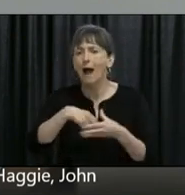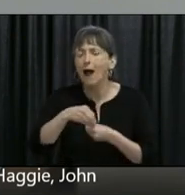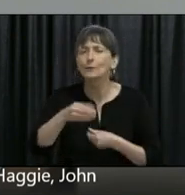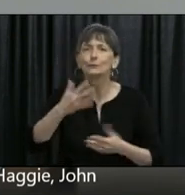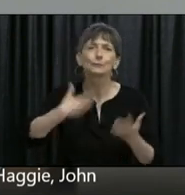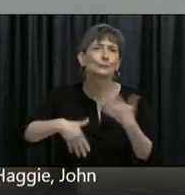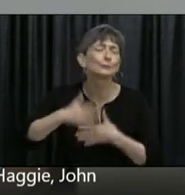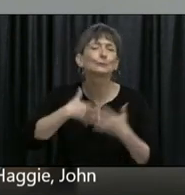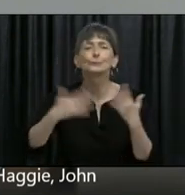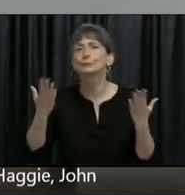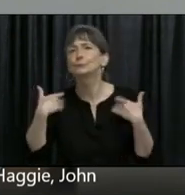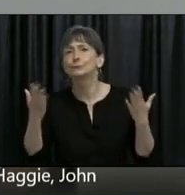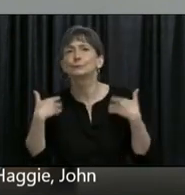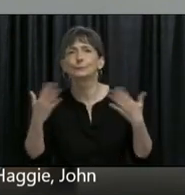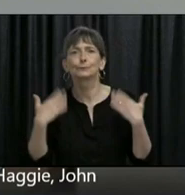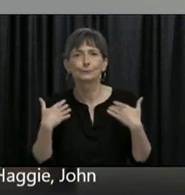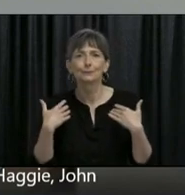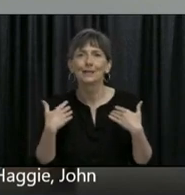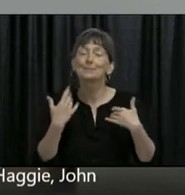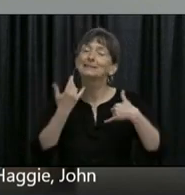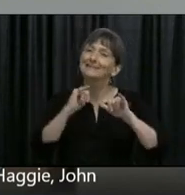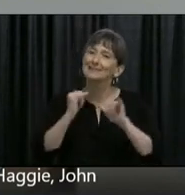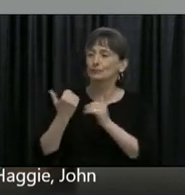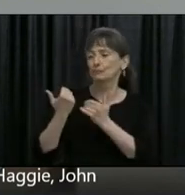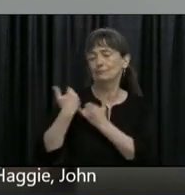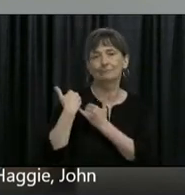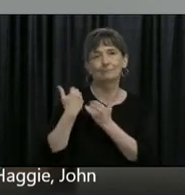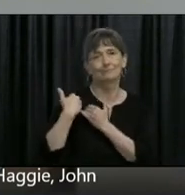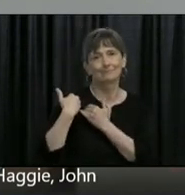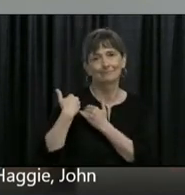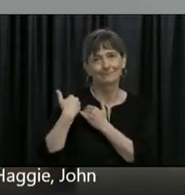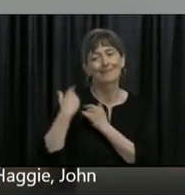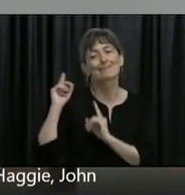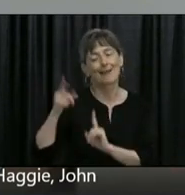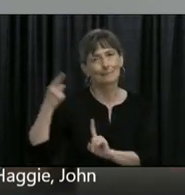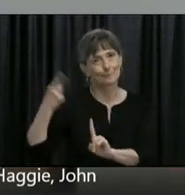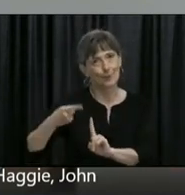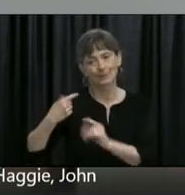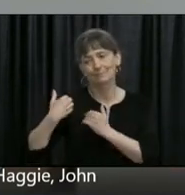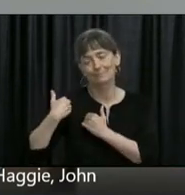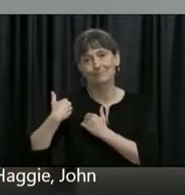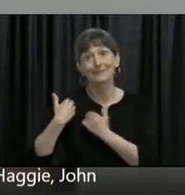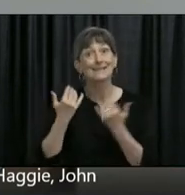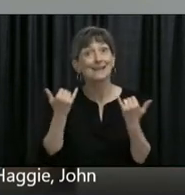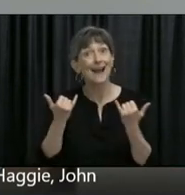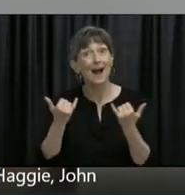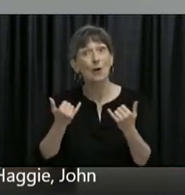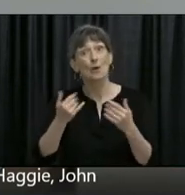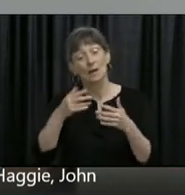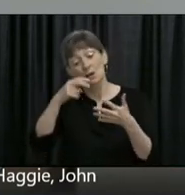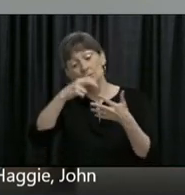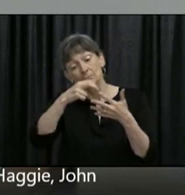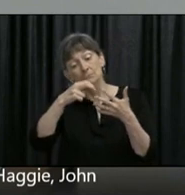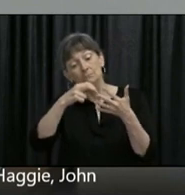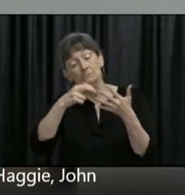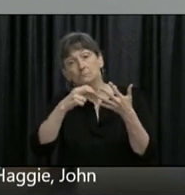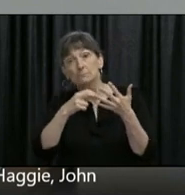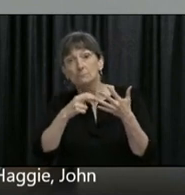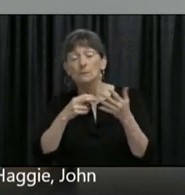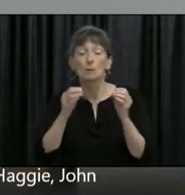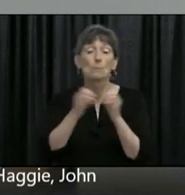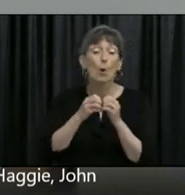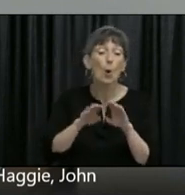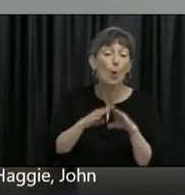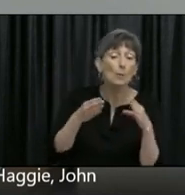again, providing it done responsibly. And I think as we open things up, that element of personal responsibility